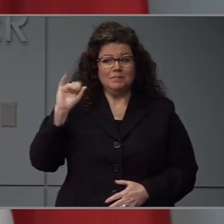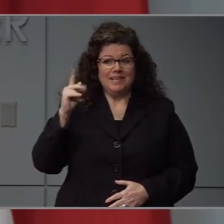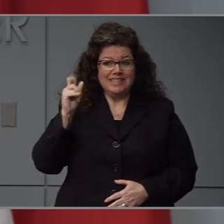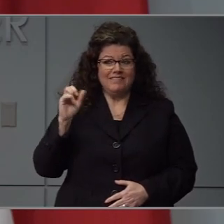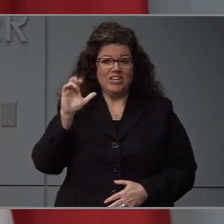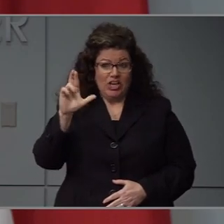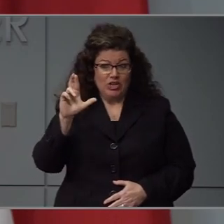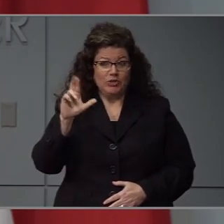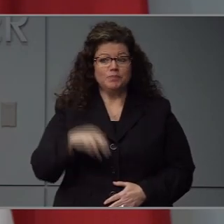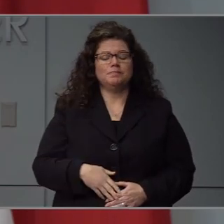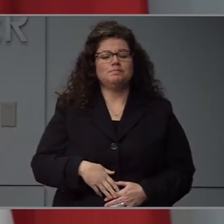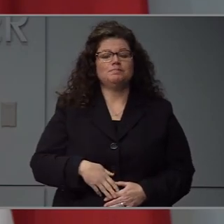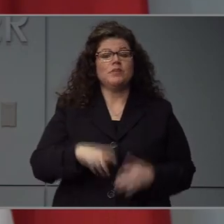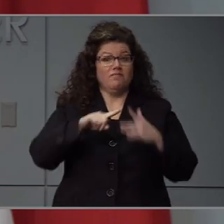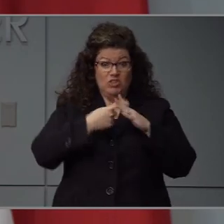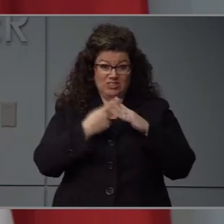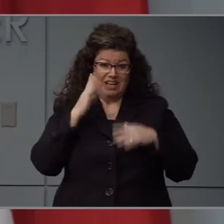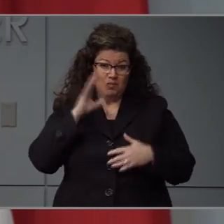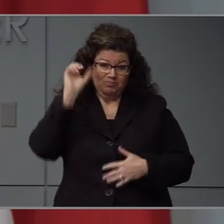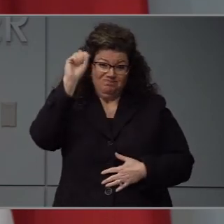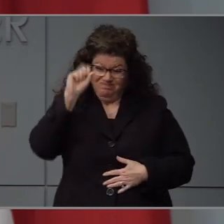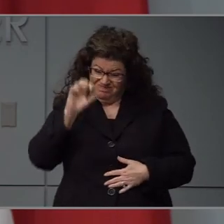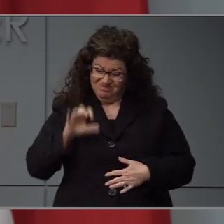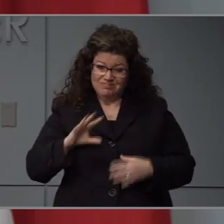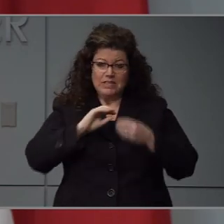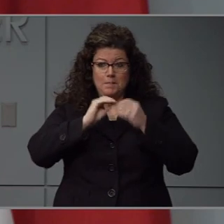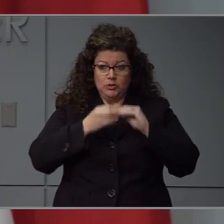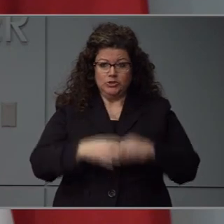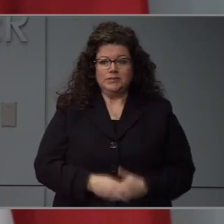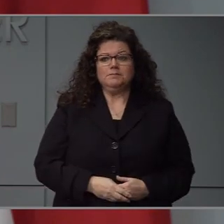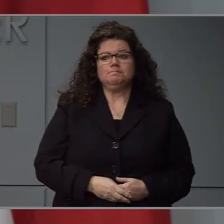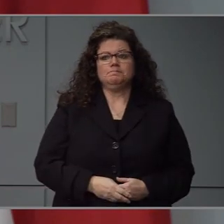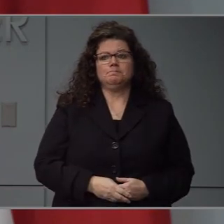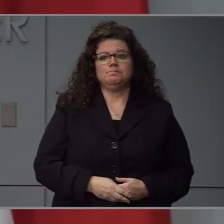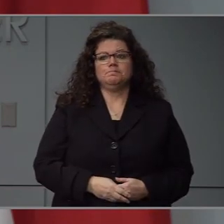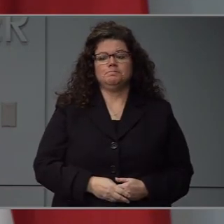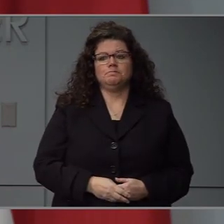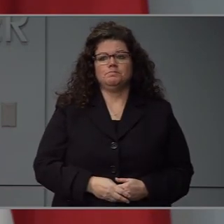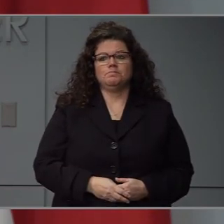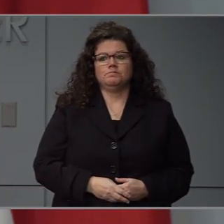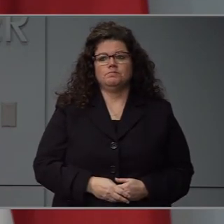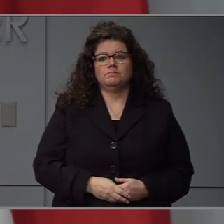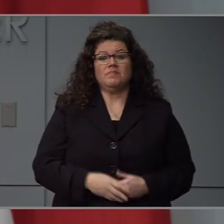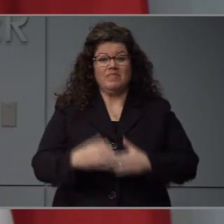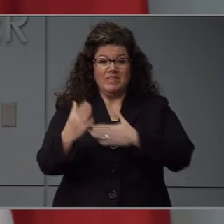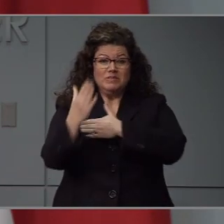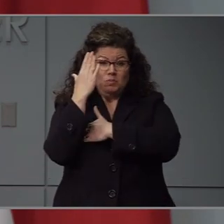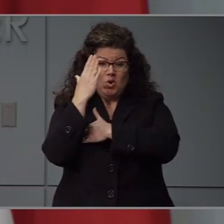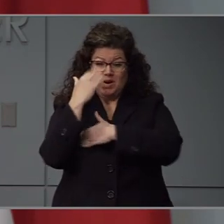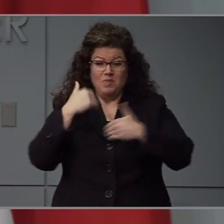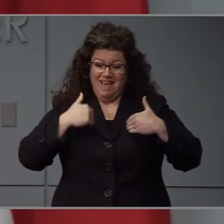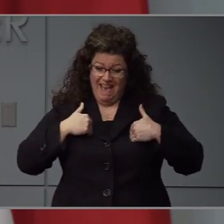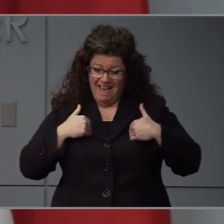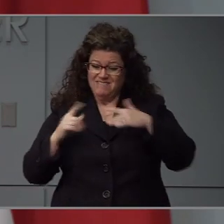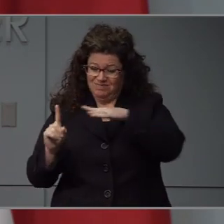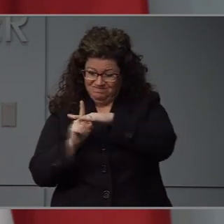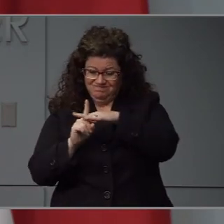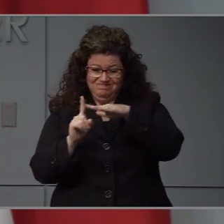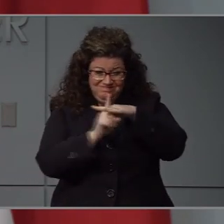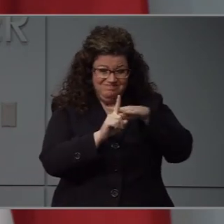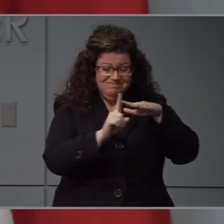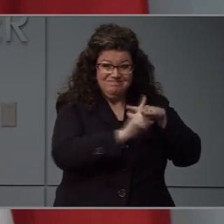a rundown of the numbers. As of this morning, we had cases in 79